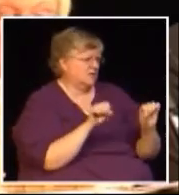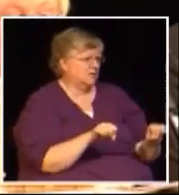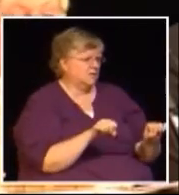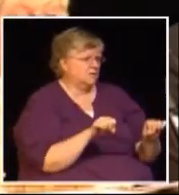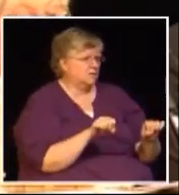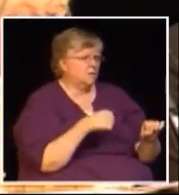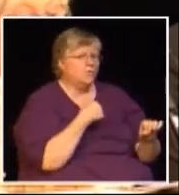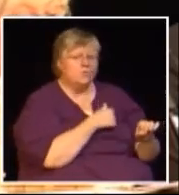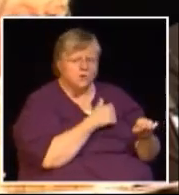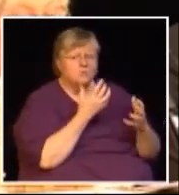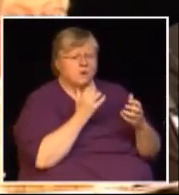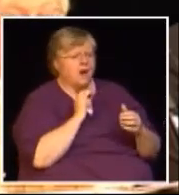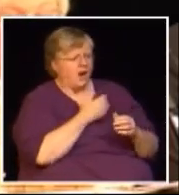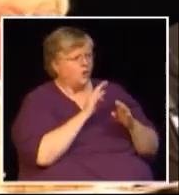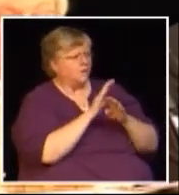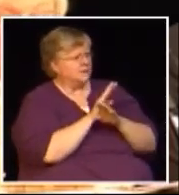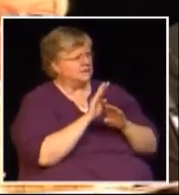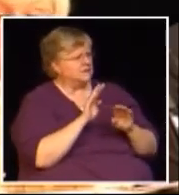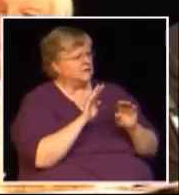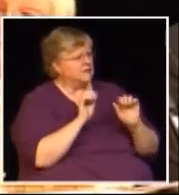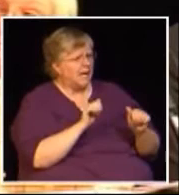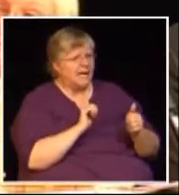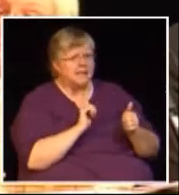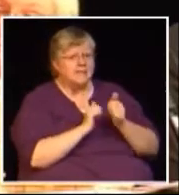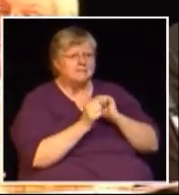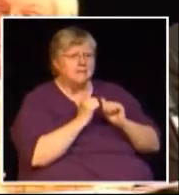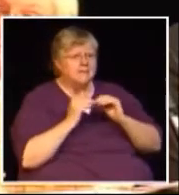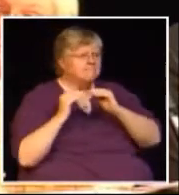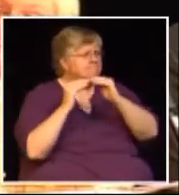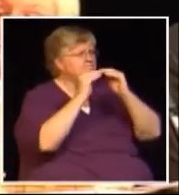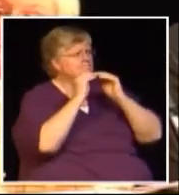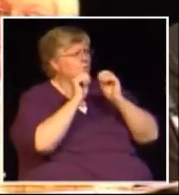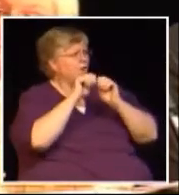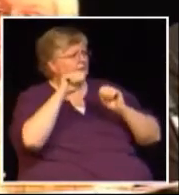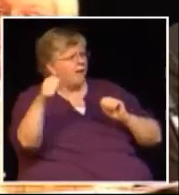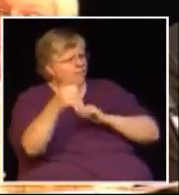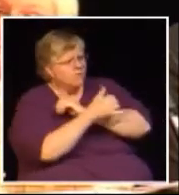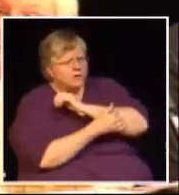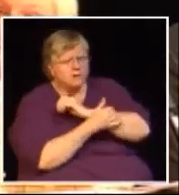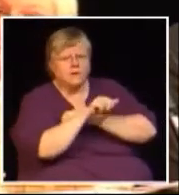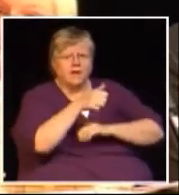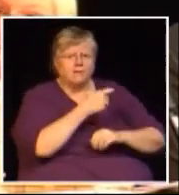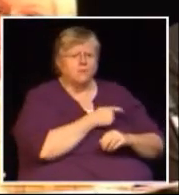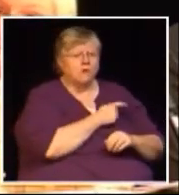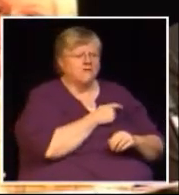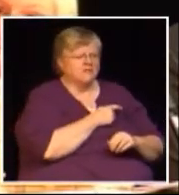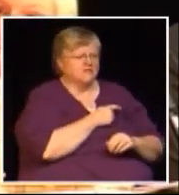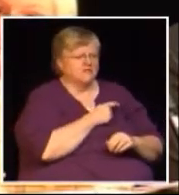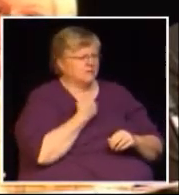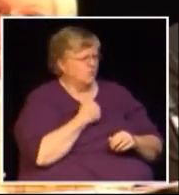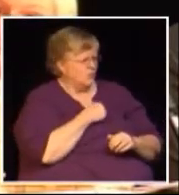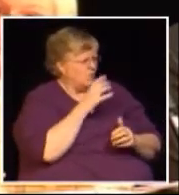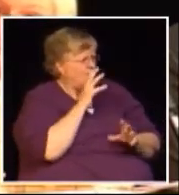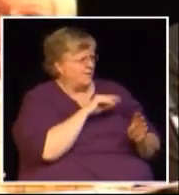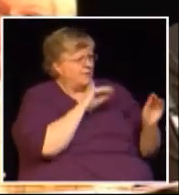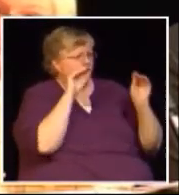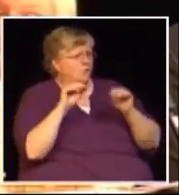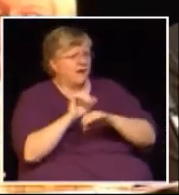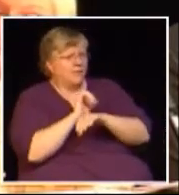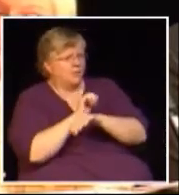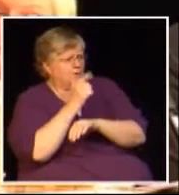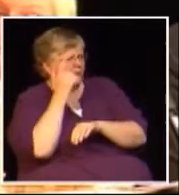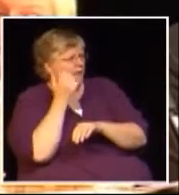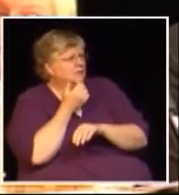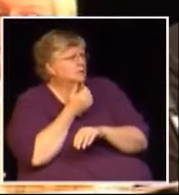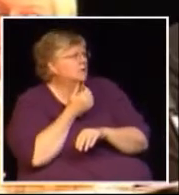fair tax system so that we can compete with other other countries other provinces we don't want to see our